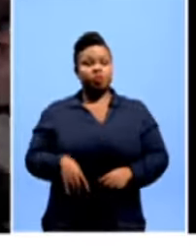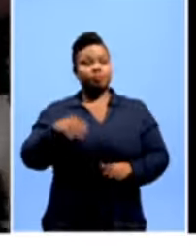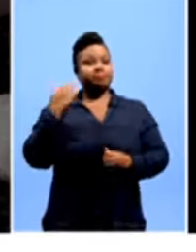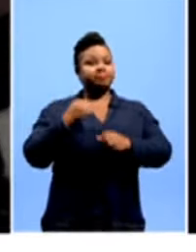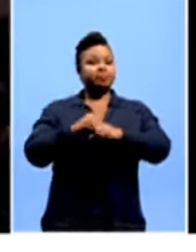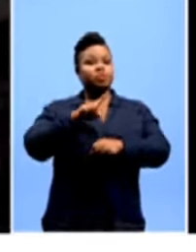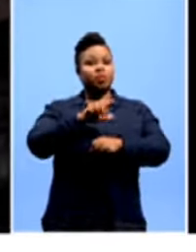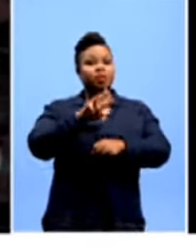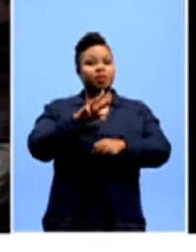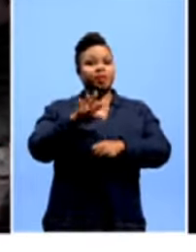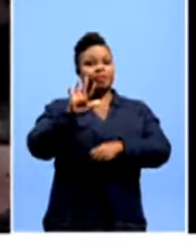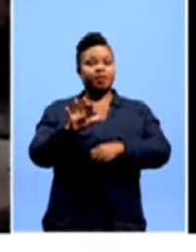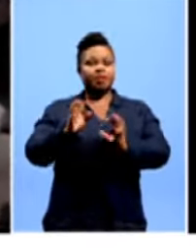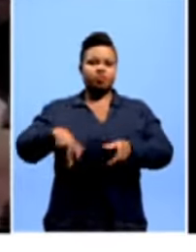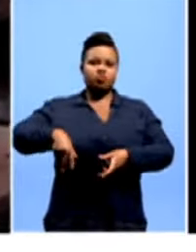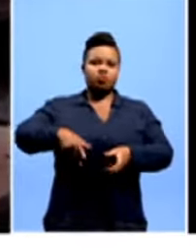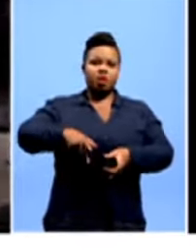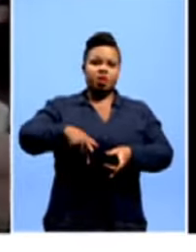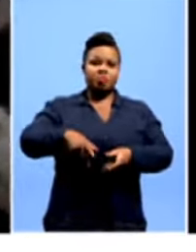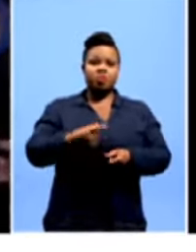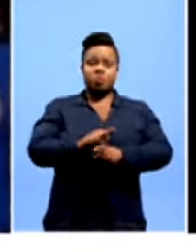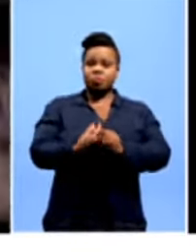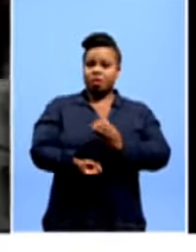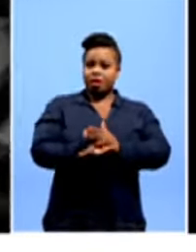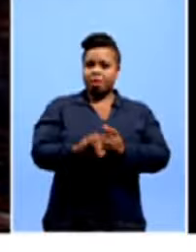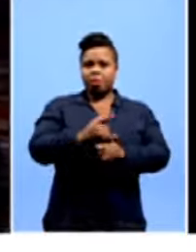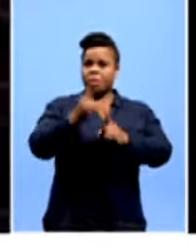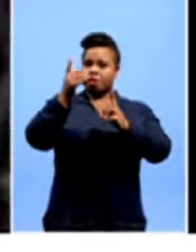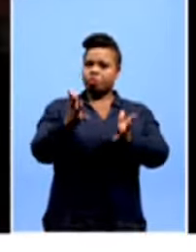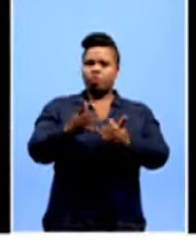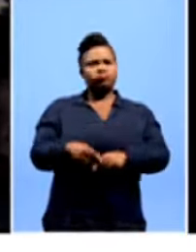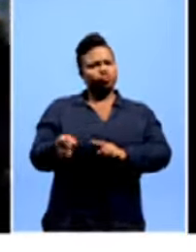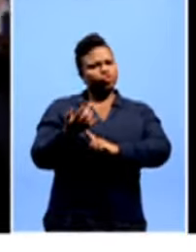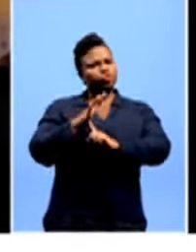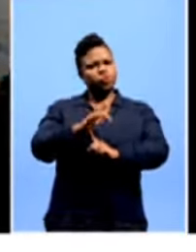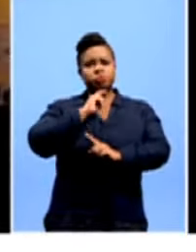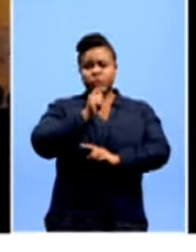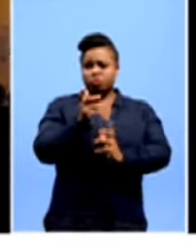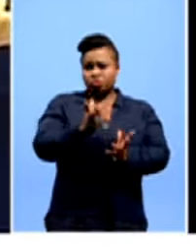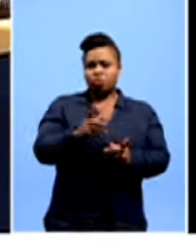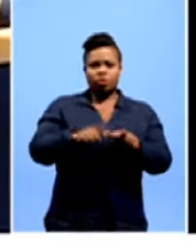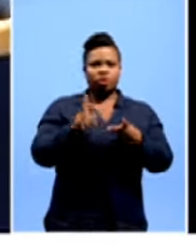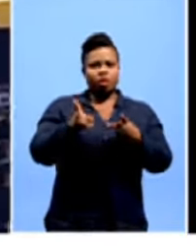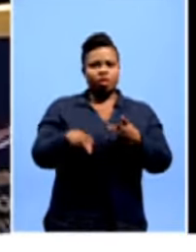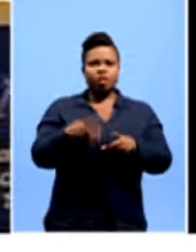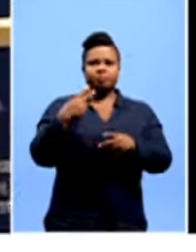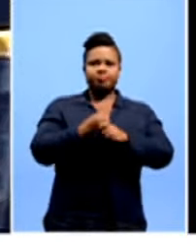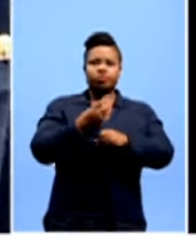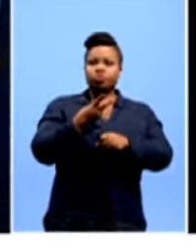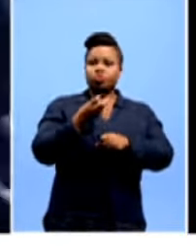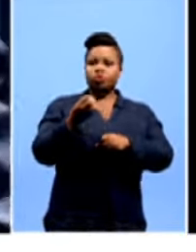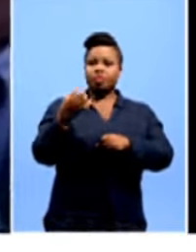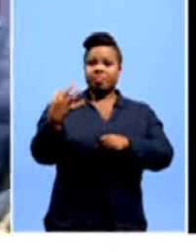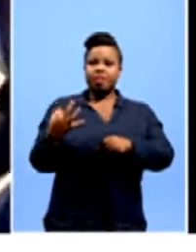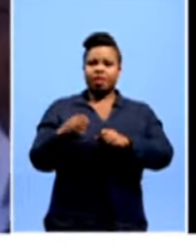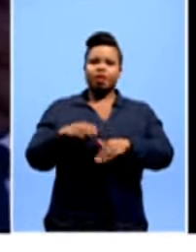of the 1995 Rugby World Cup on home soil is a good example. This was followed by the hosting of the 2003